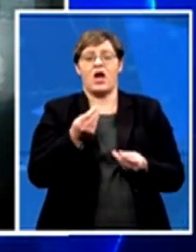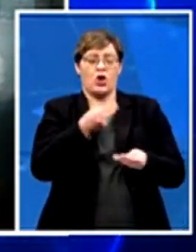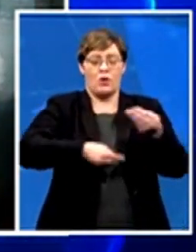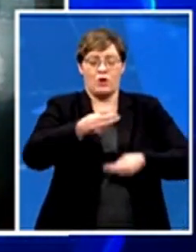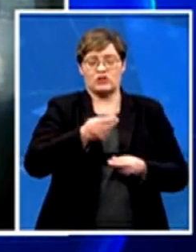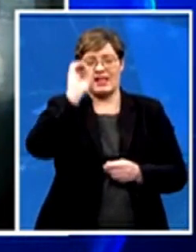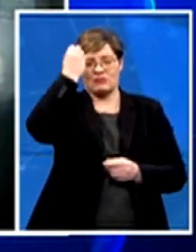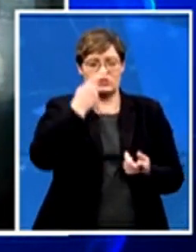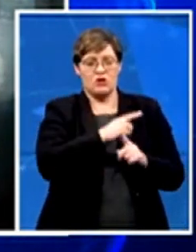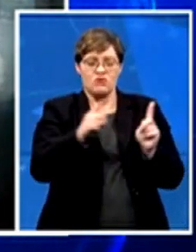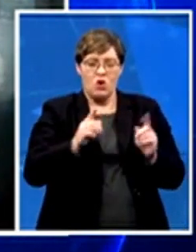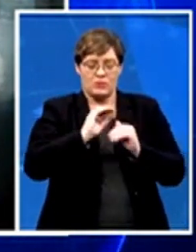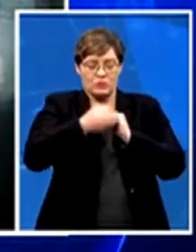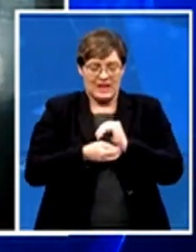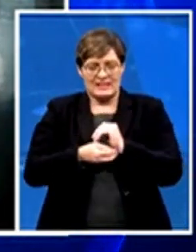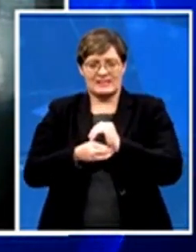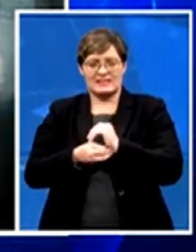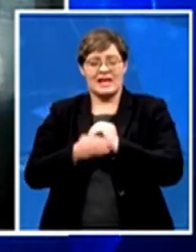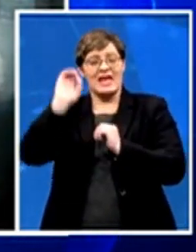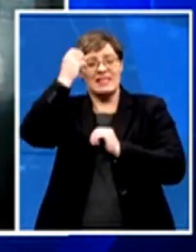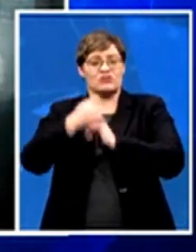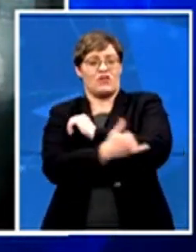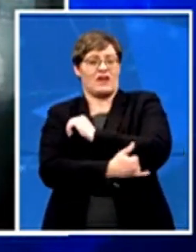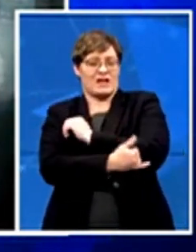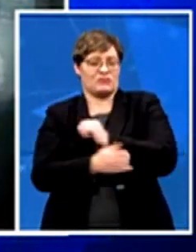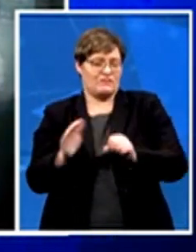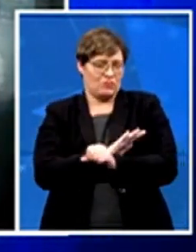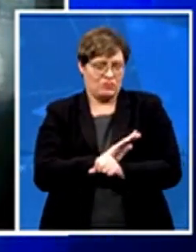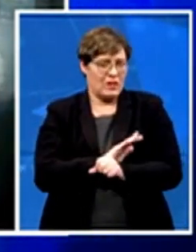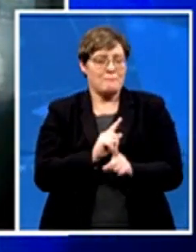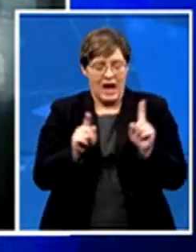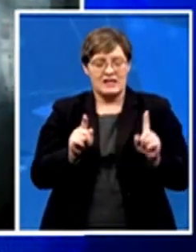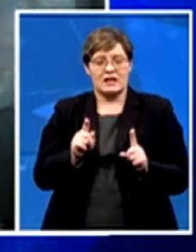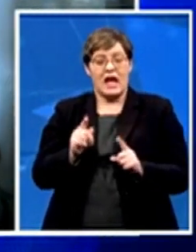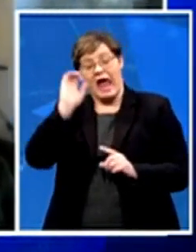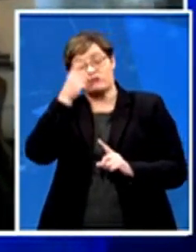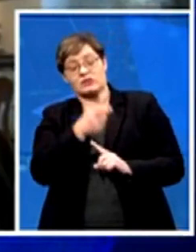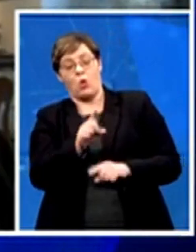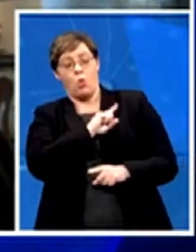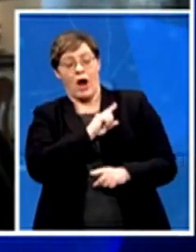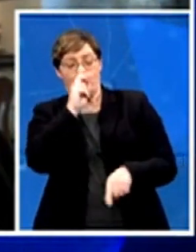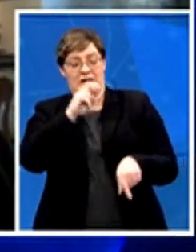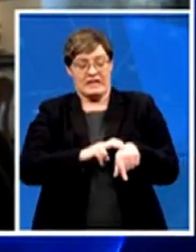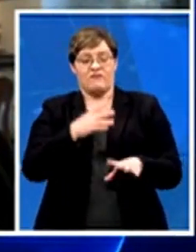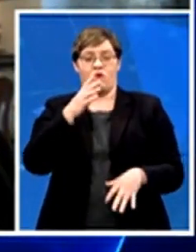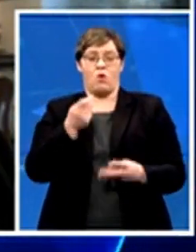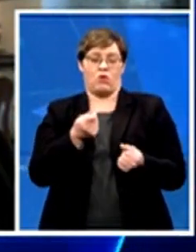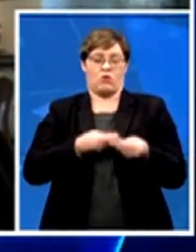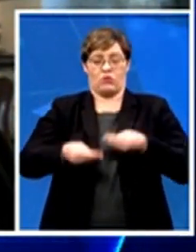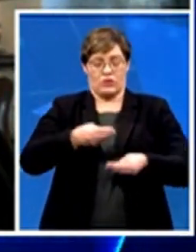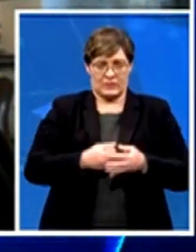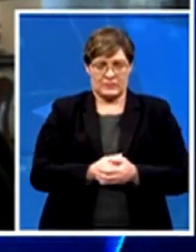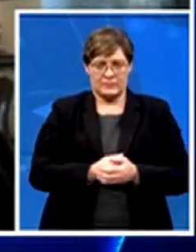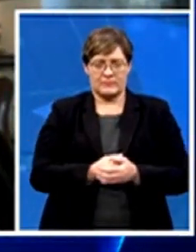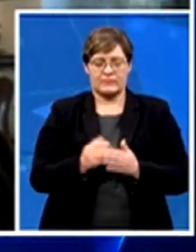the interests of the two countries involved. I know that politics is always thrust into any government operation.